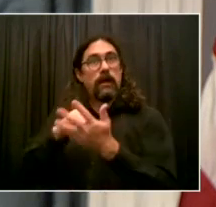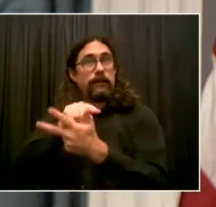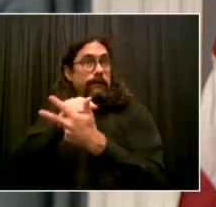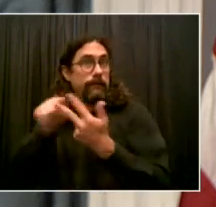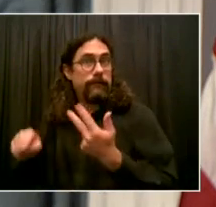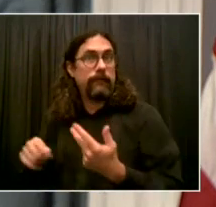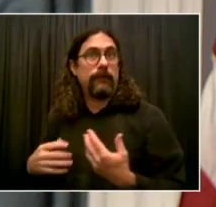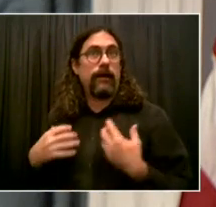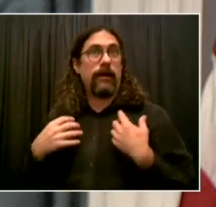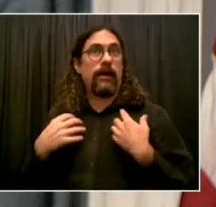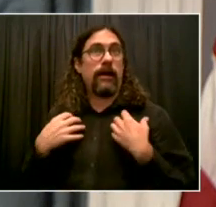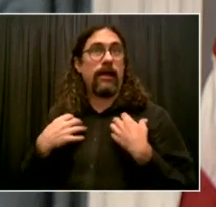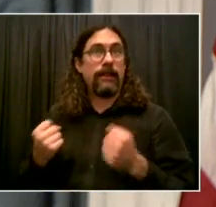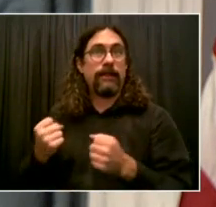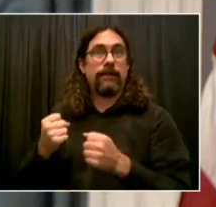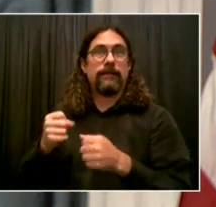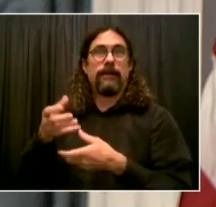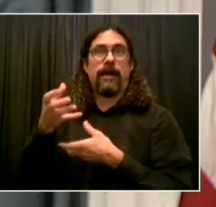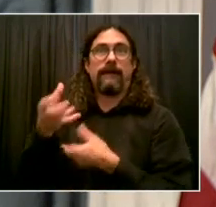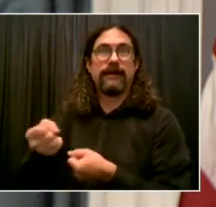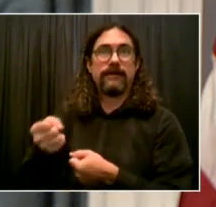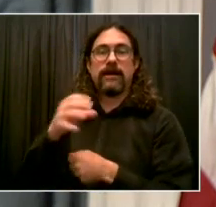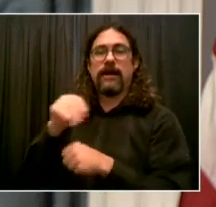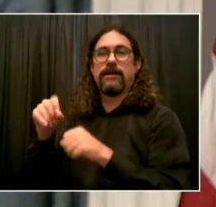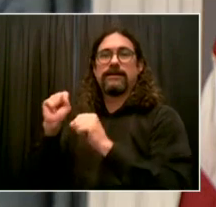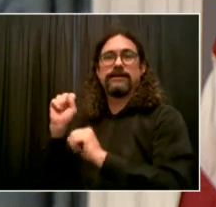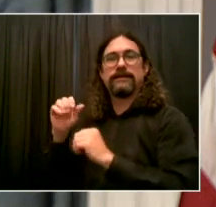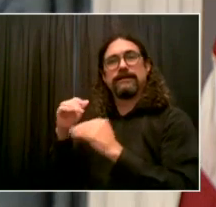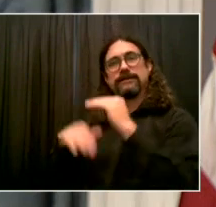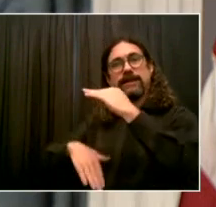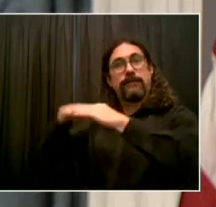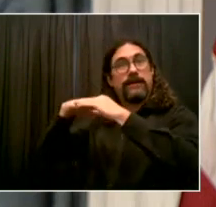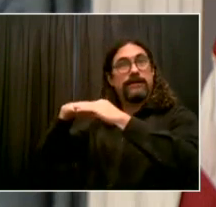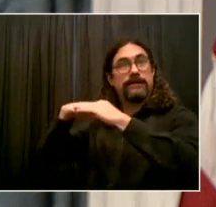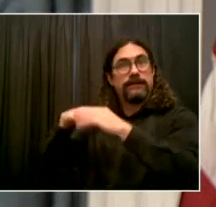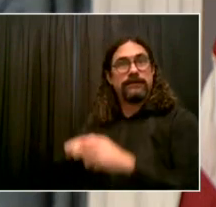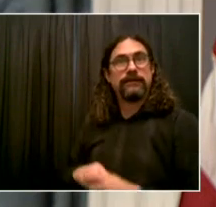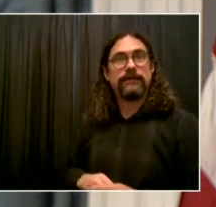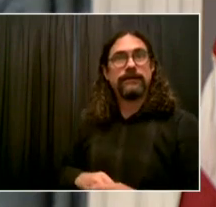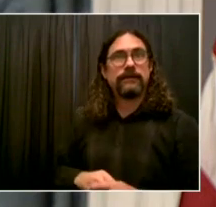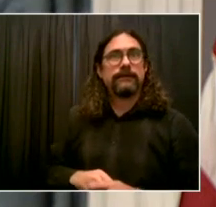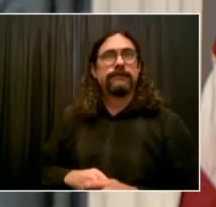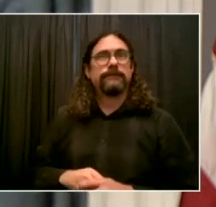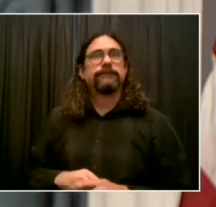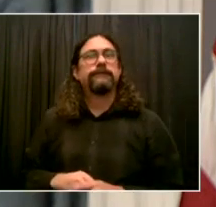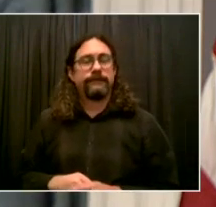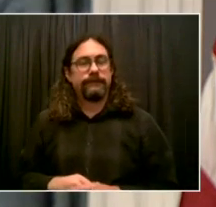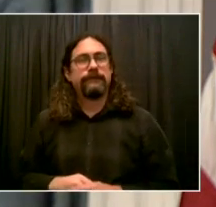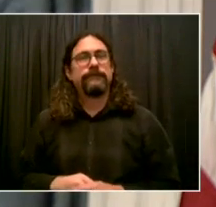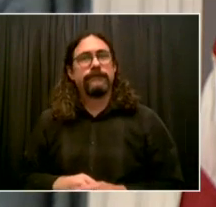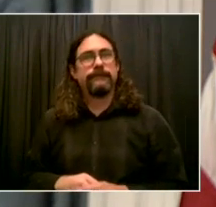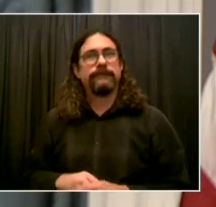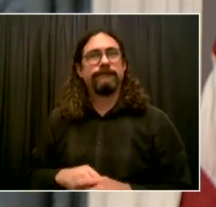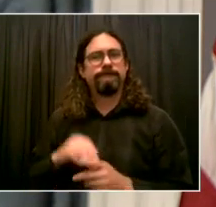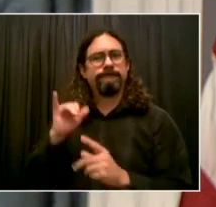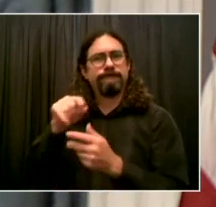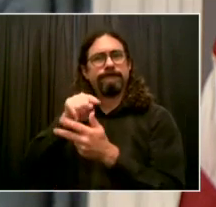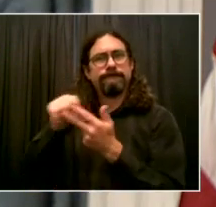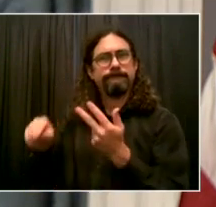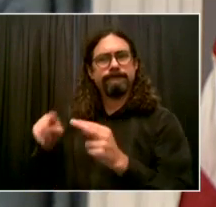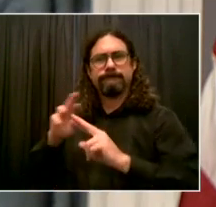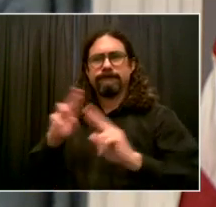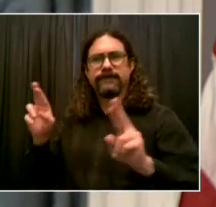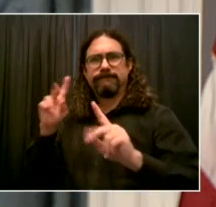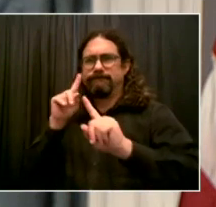health care, it is our job to make that happen. And it's why New York City, with the Health Department and H&H working